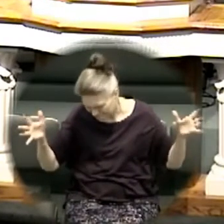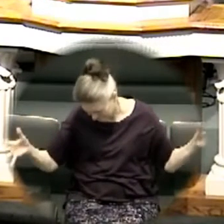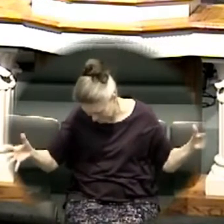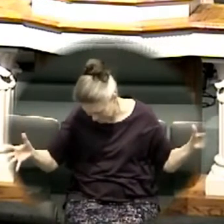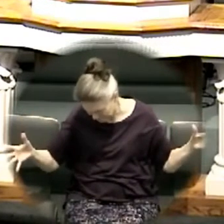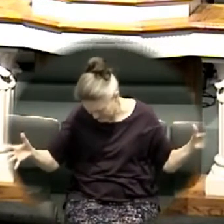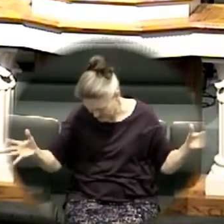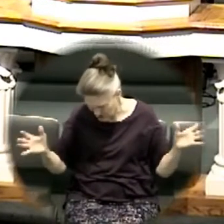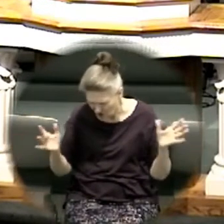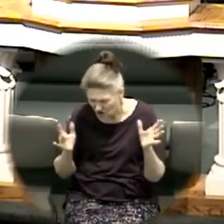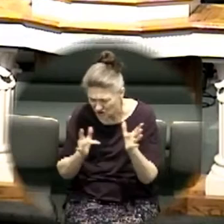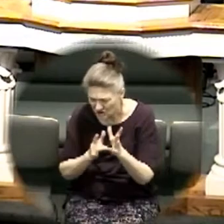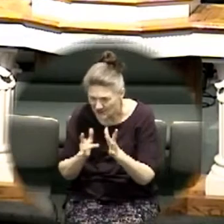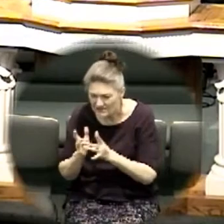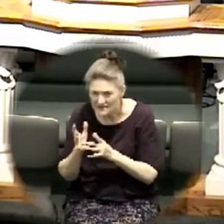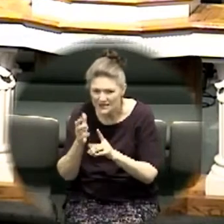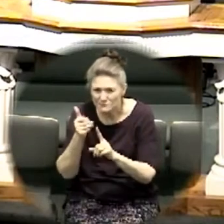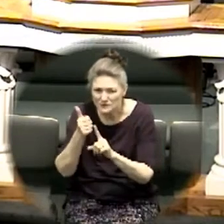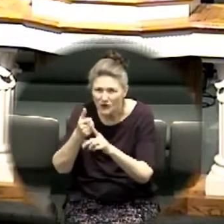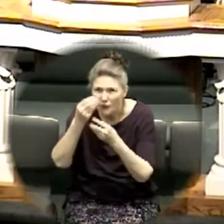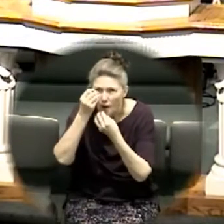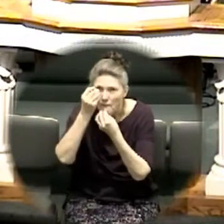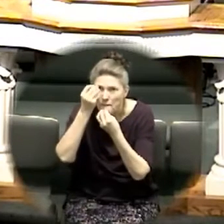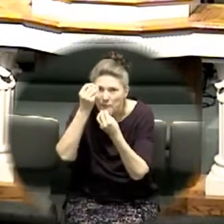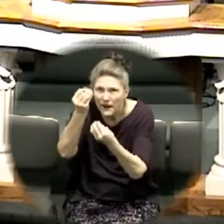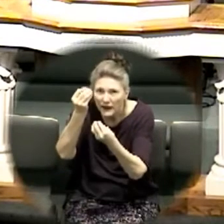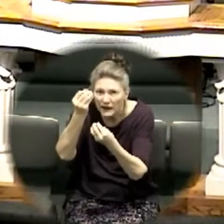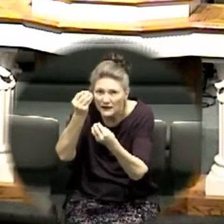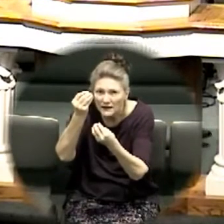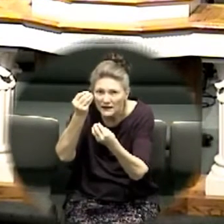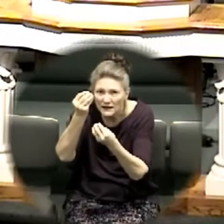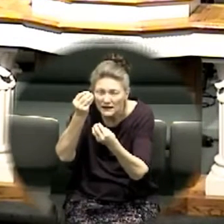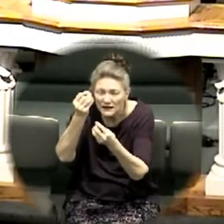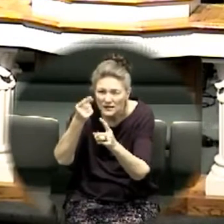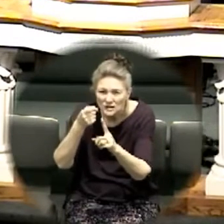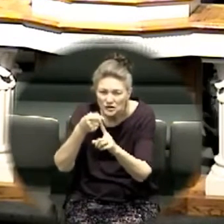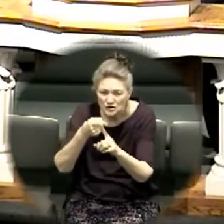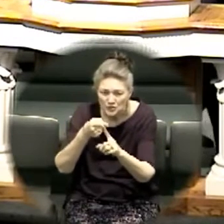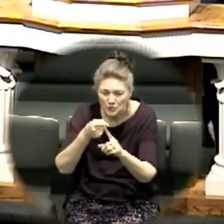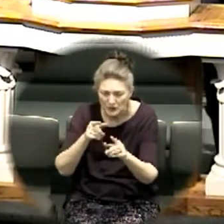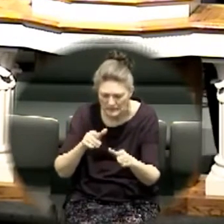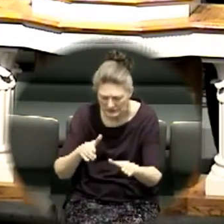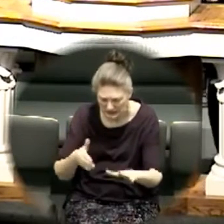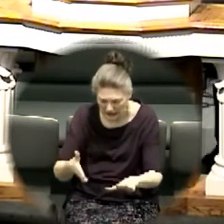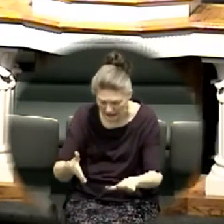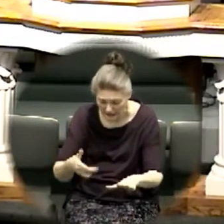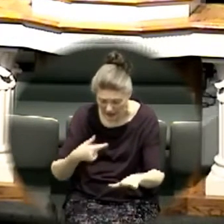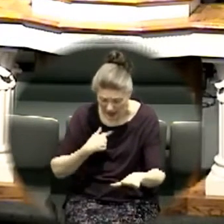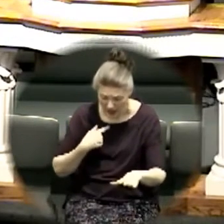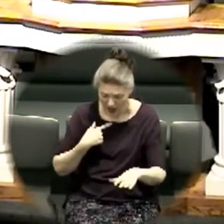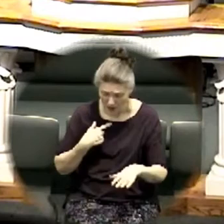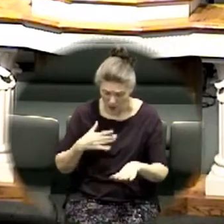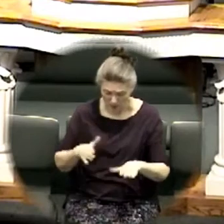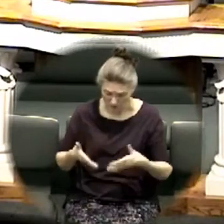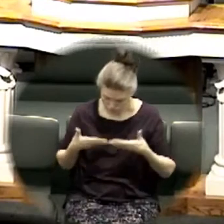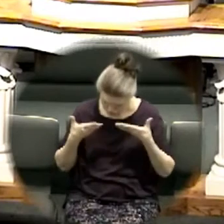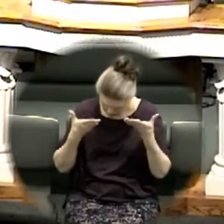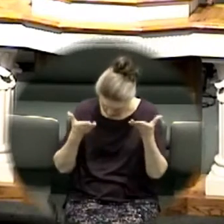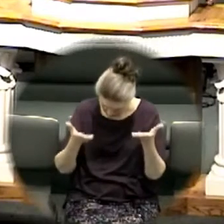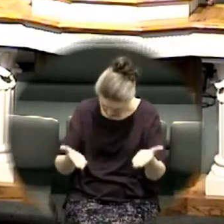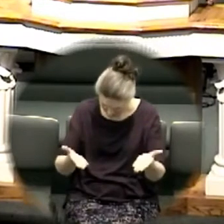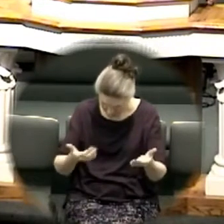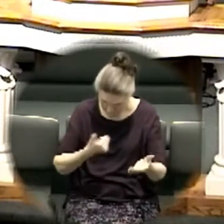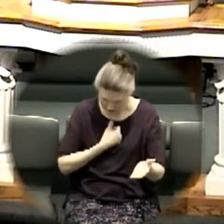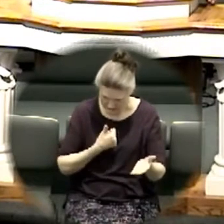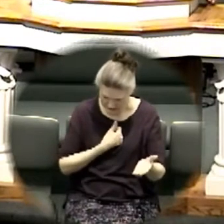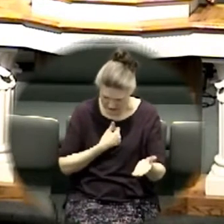he said I will commit myself to the river of death I will step into